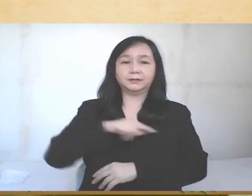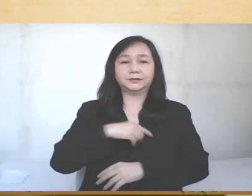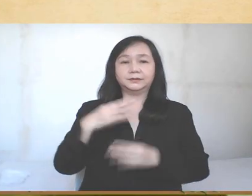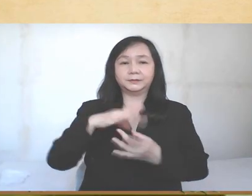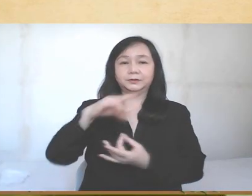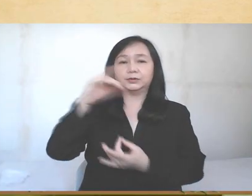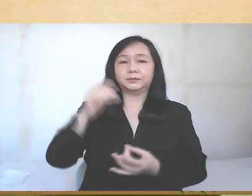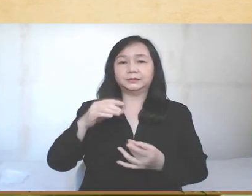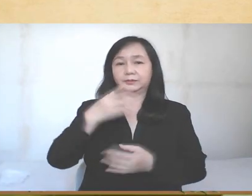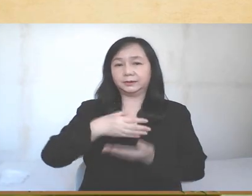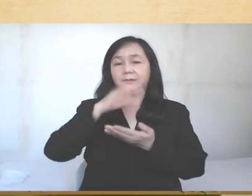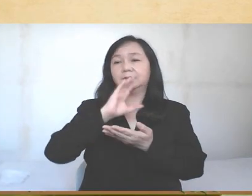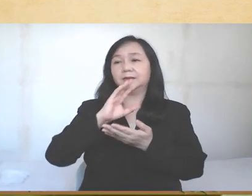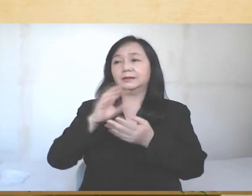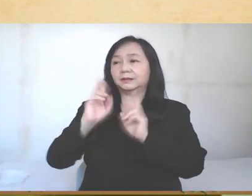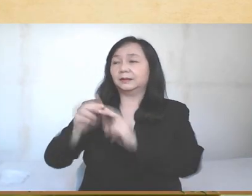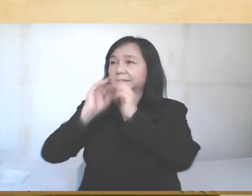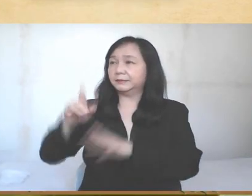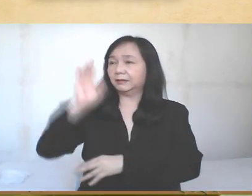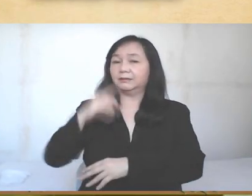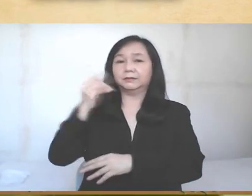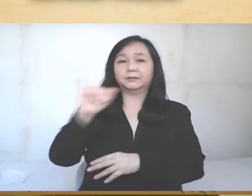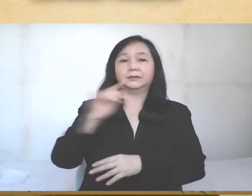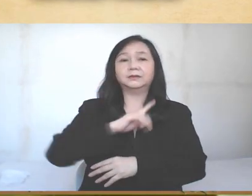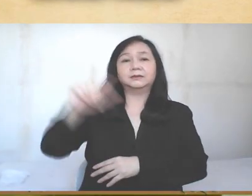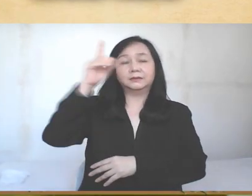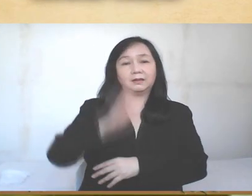of human hands. It will become for us our spiritual drink.